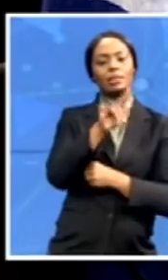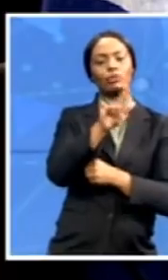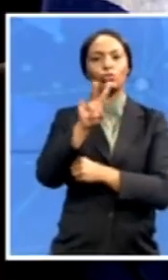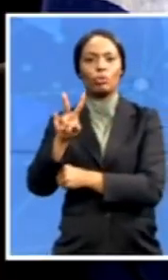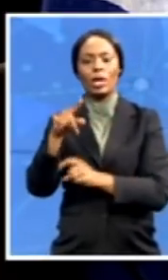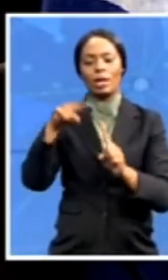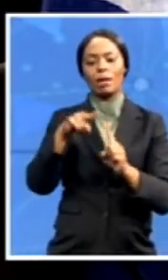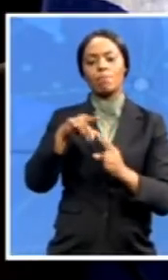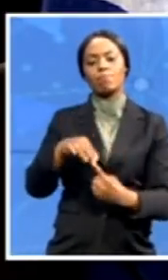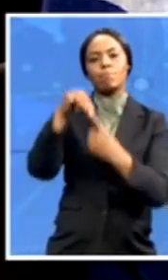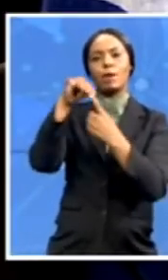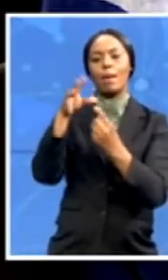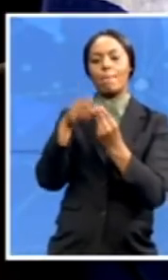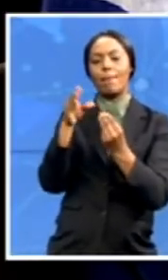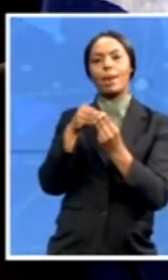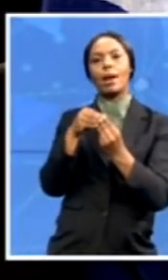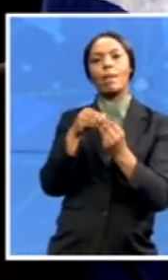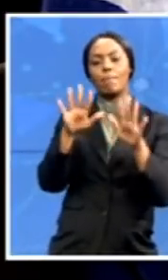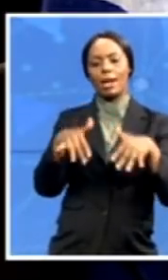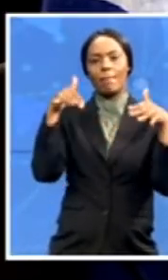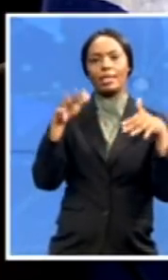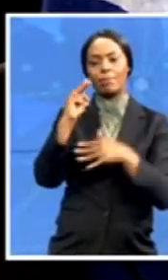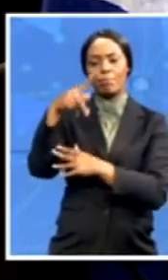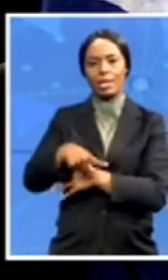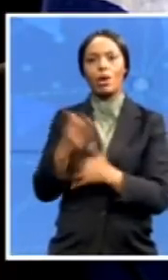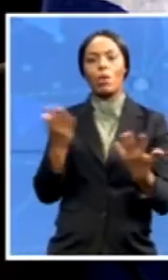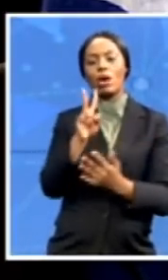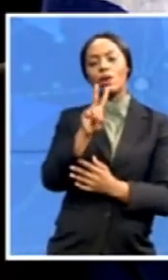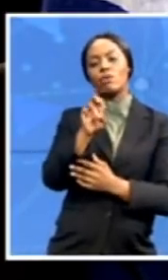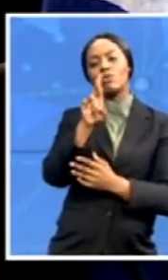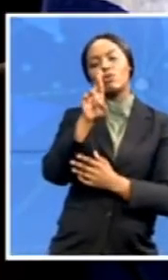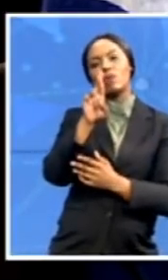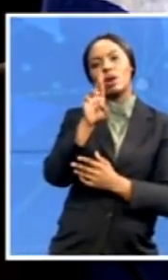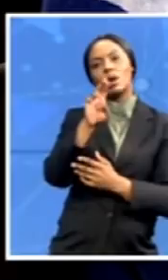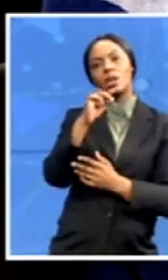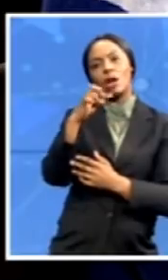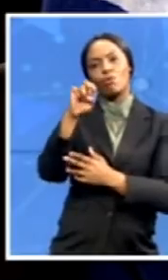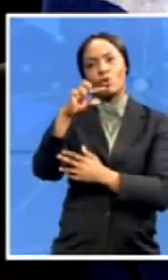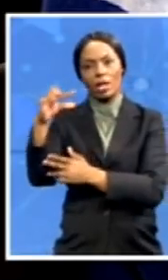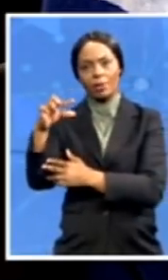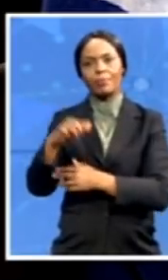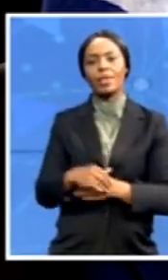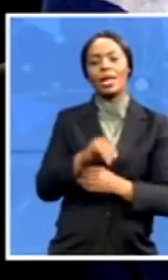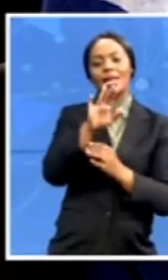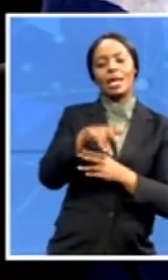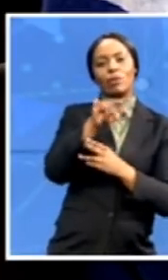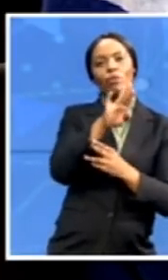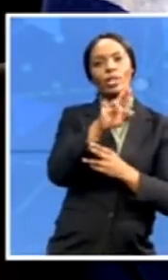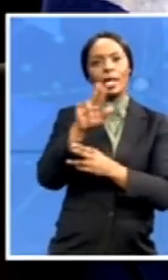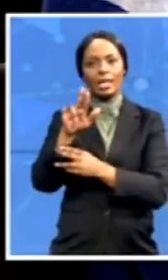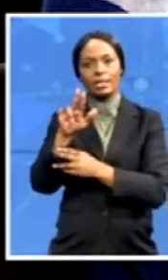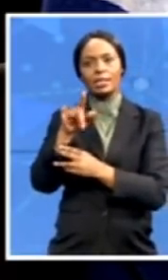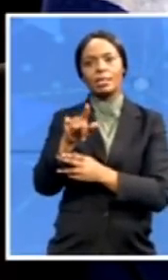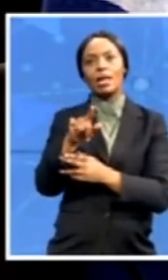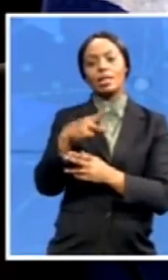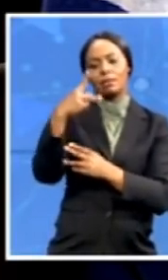In 1978, and shortly after his 42nd birthday, after only five and a half years